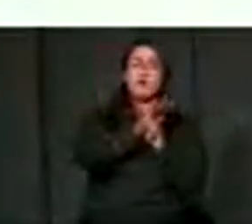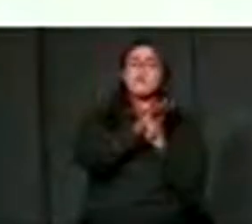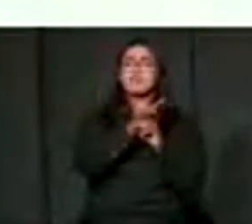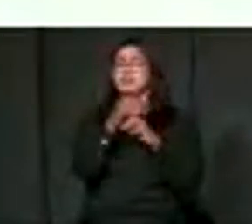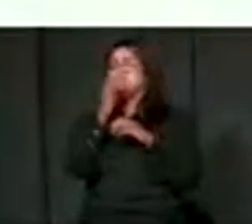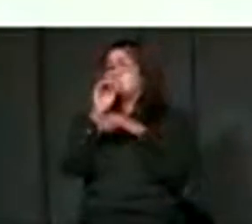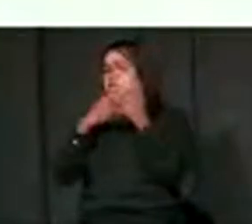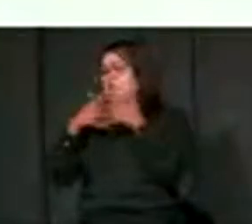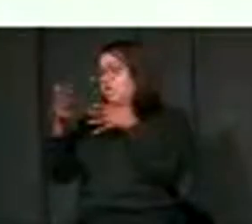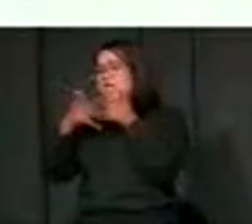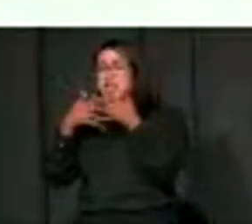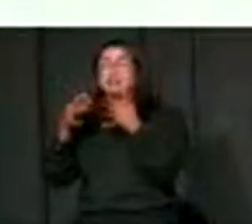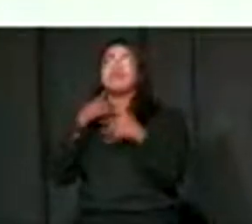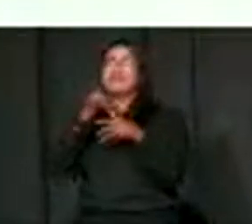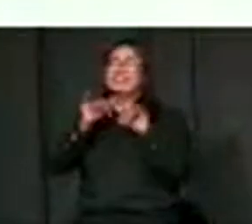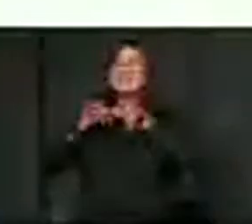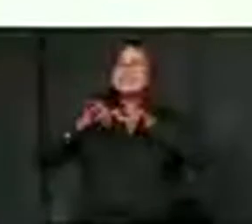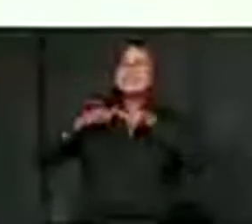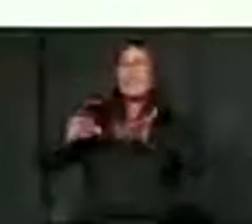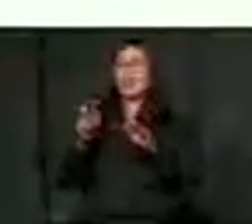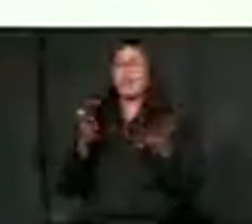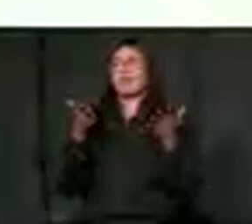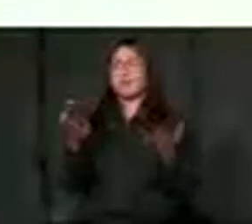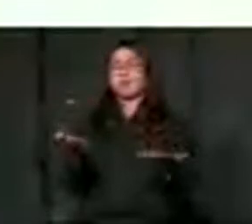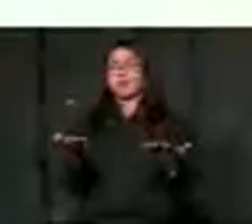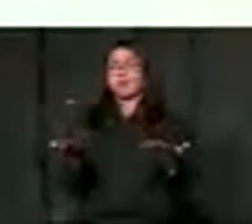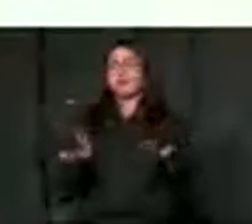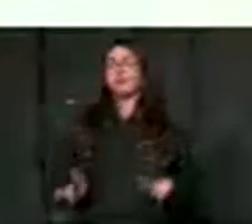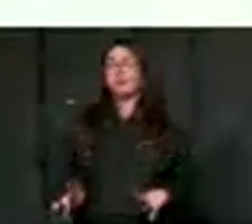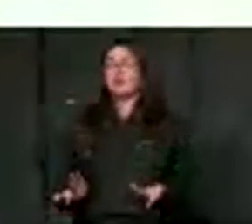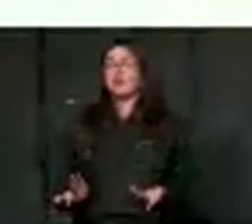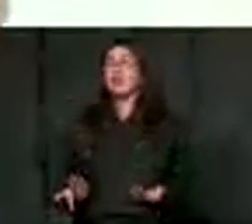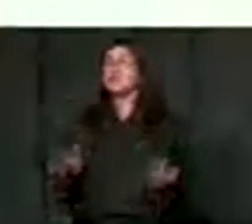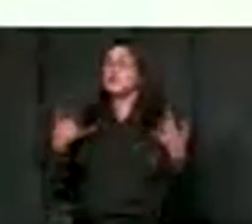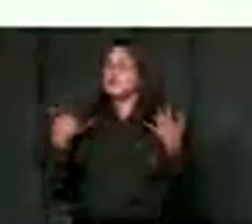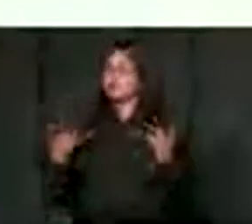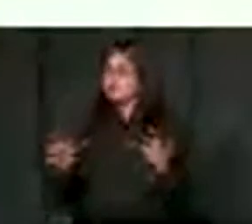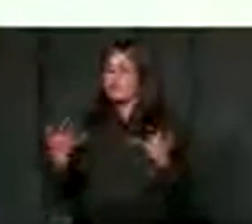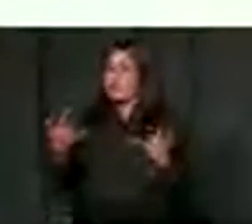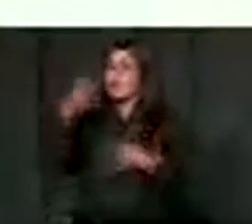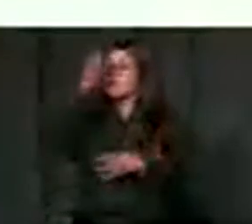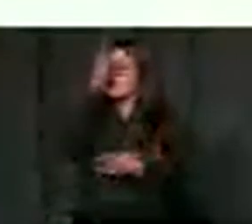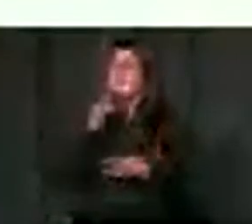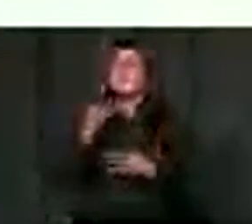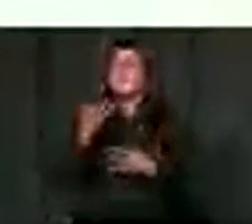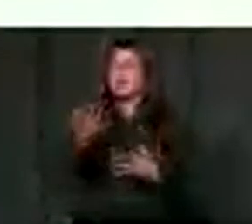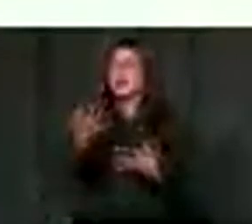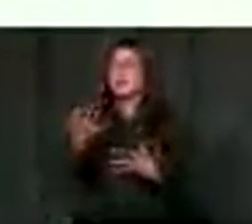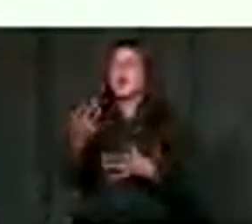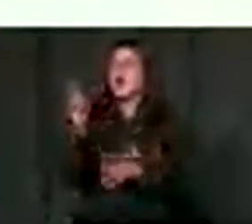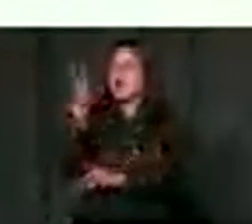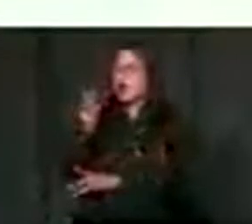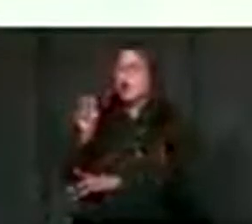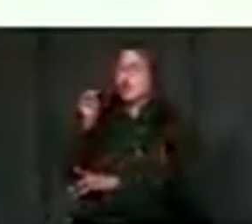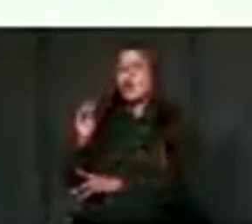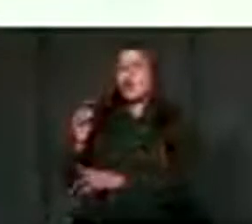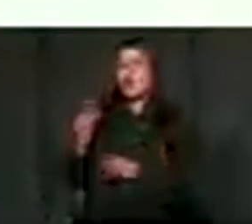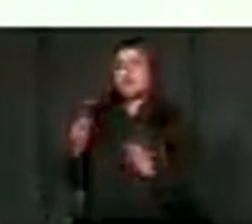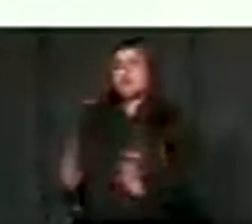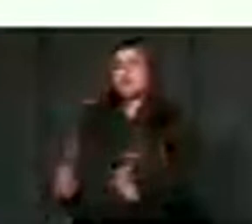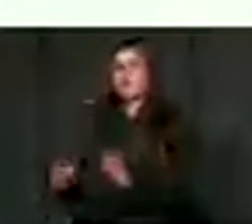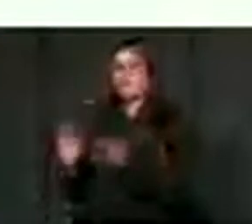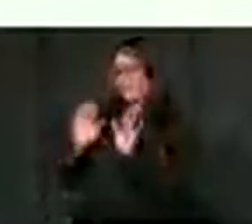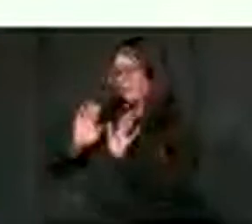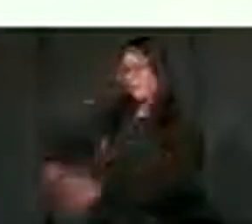pose life-threatening challenges. But at the end of the day, are saying no child should be left behind,